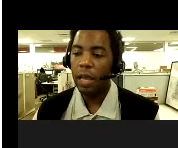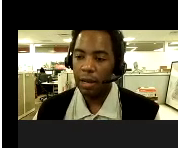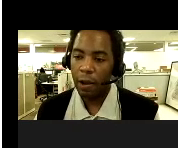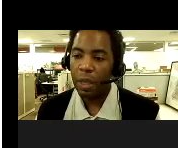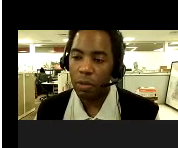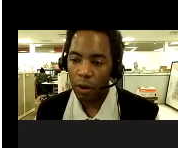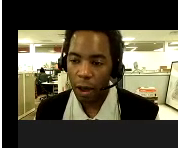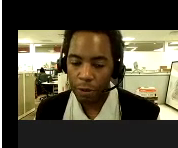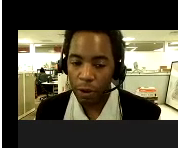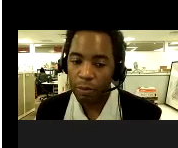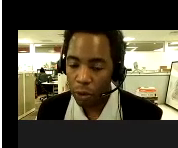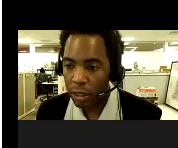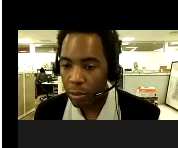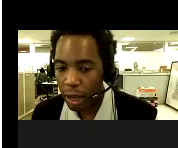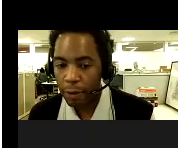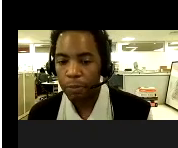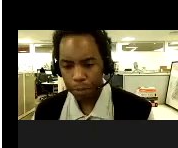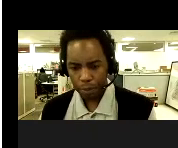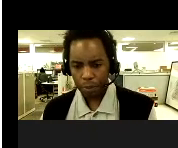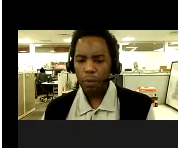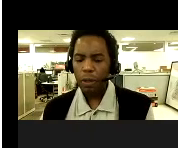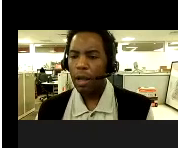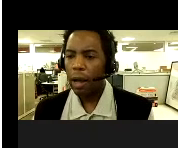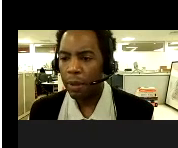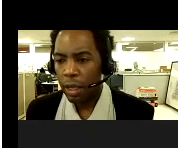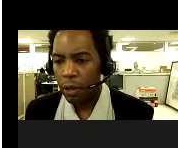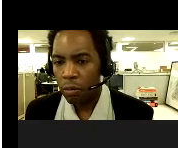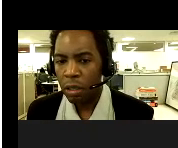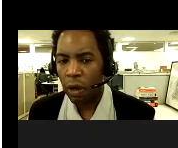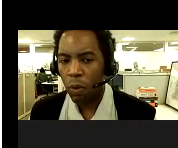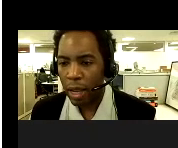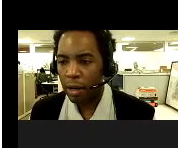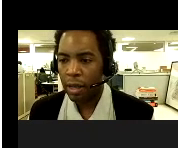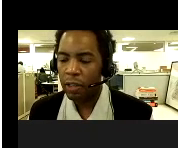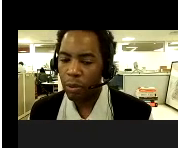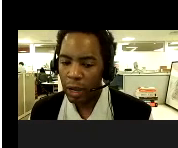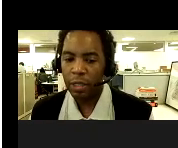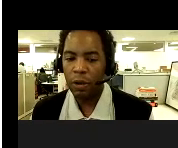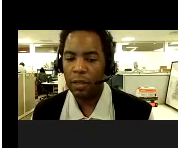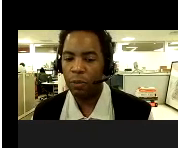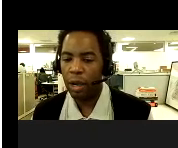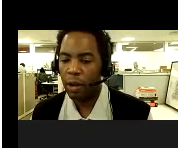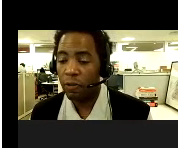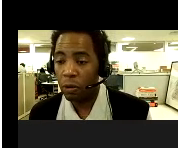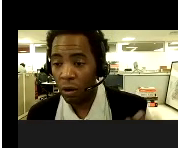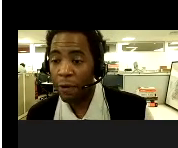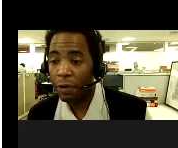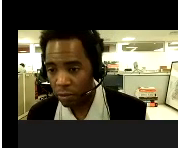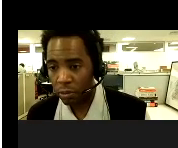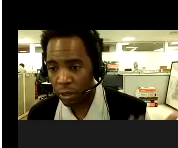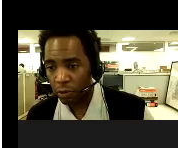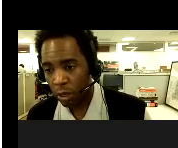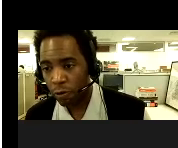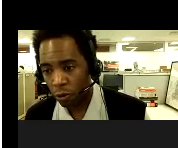in, um, in the, uh, through respiratory spread. Um, in terms of, uh, when it spreads, you know, it can spread out when folks are